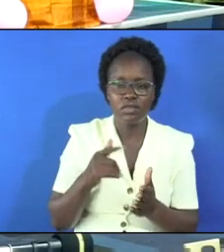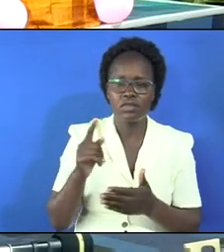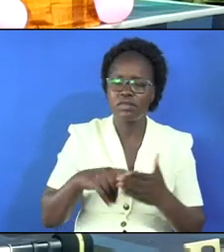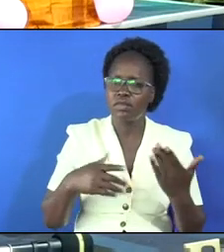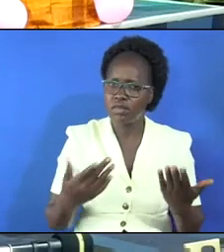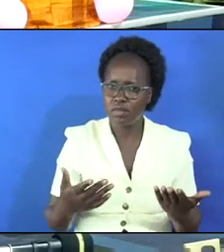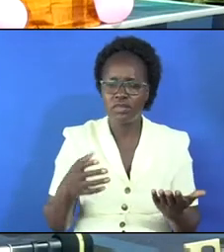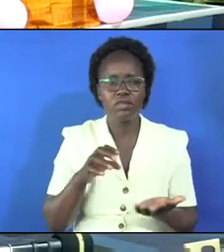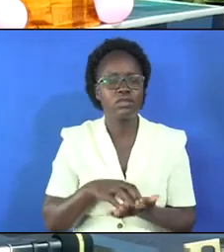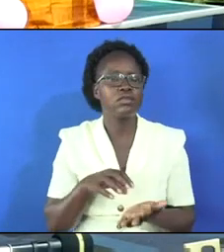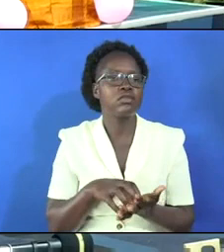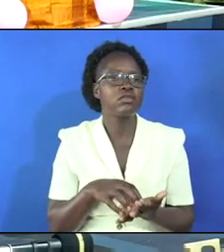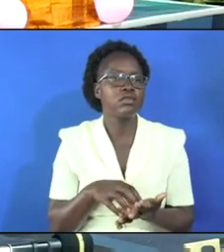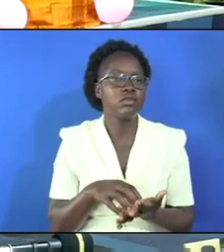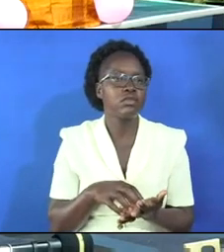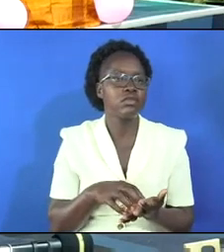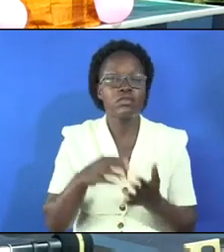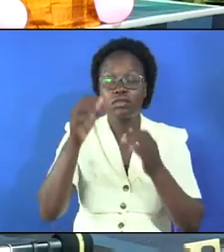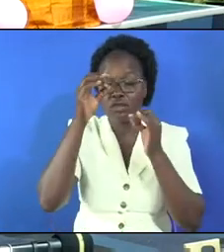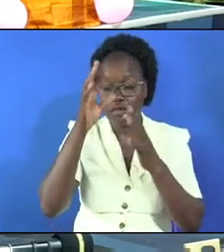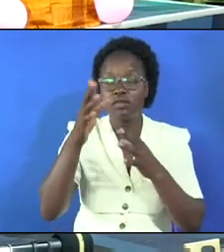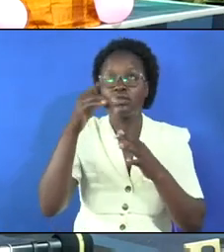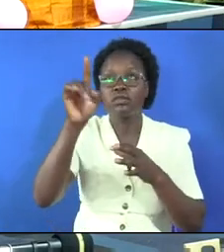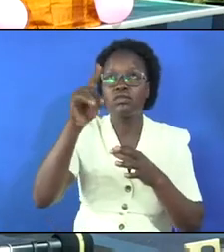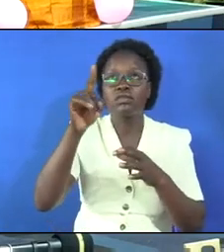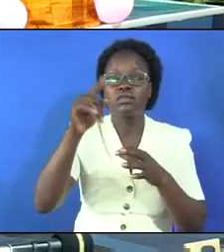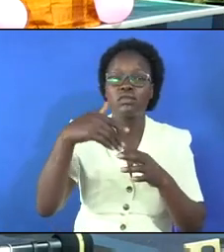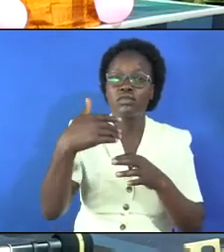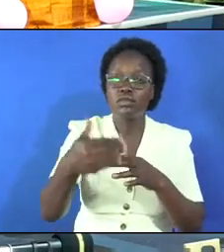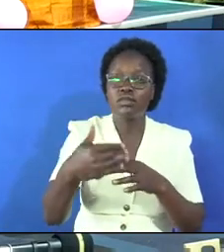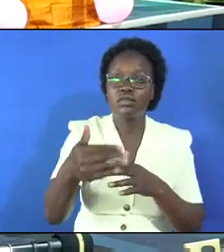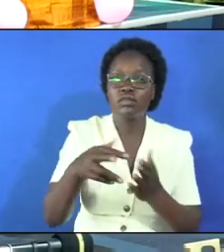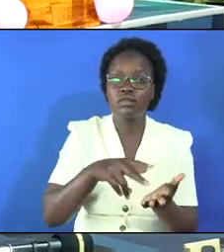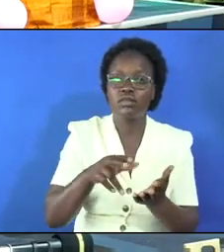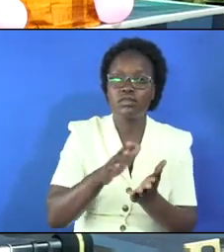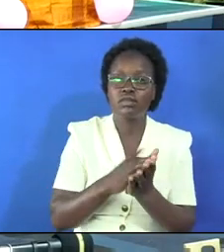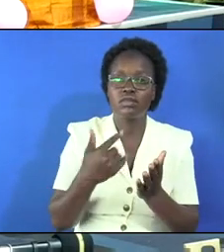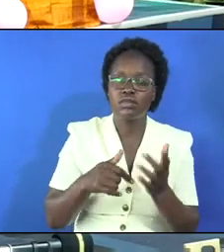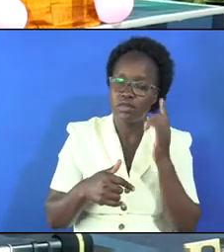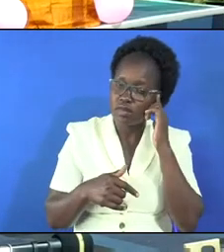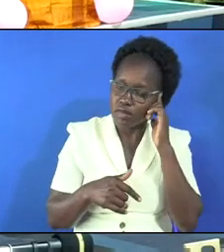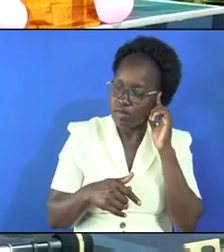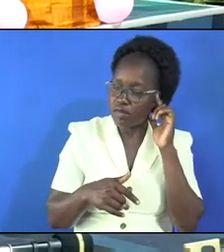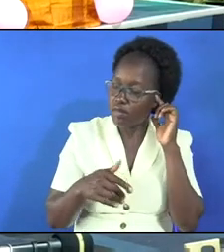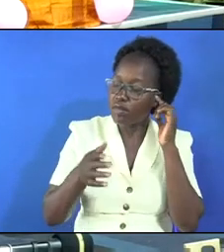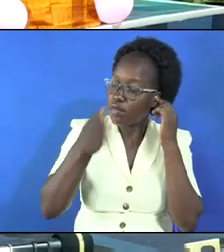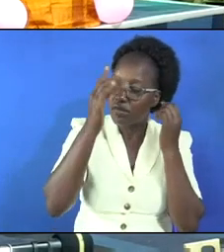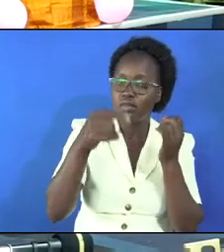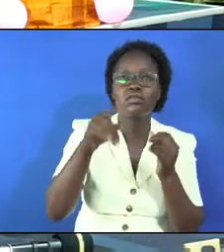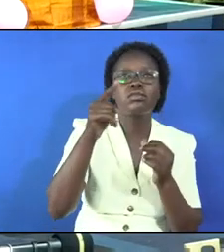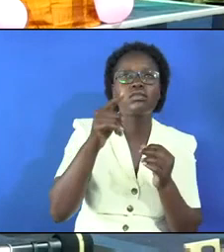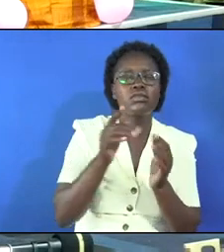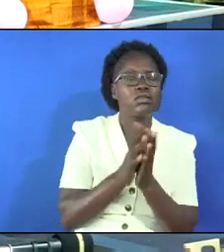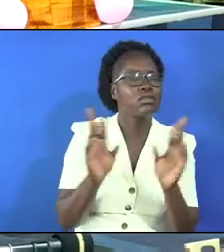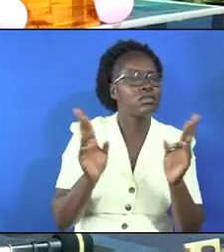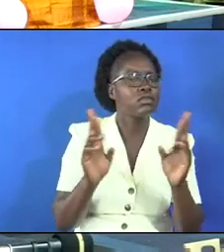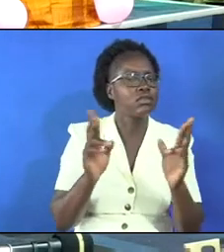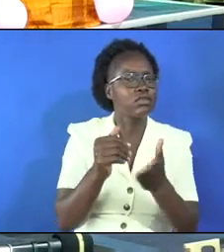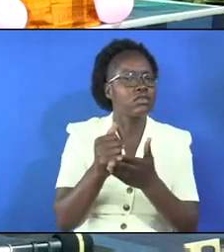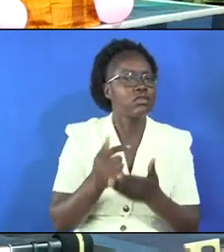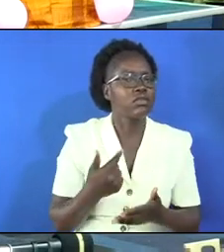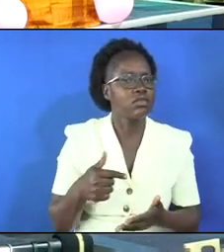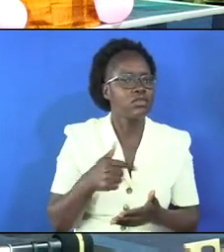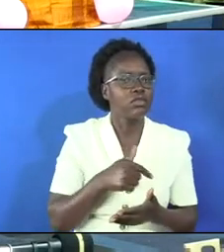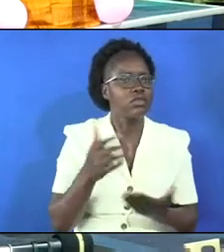regardless of the situations god we serve is ever walking with us god we serve is ever willing to help